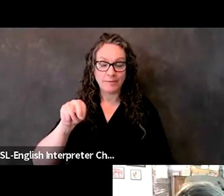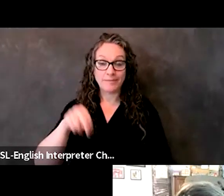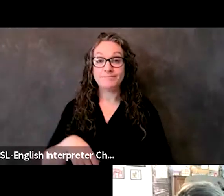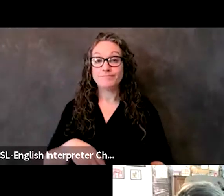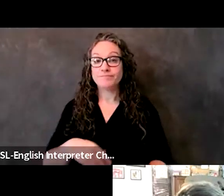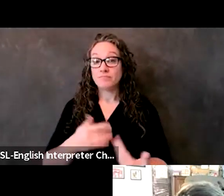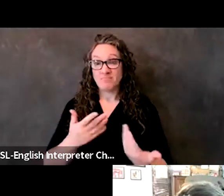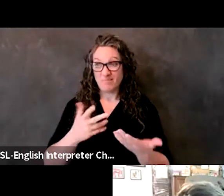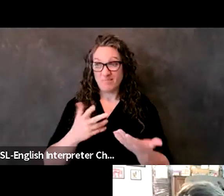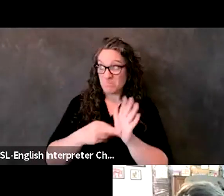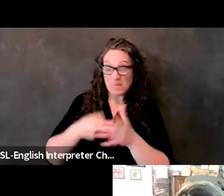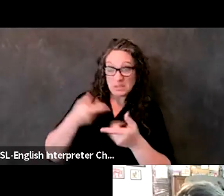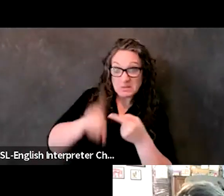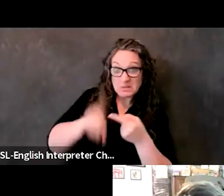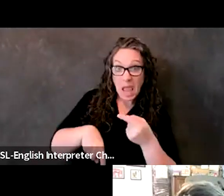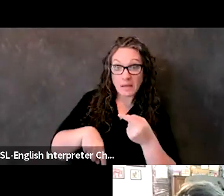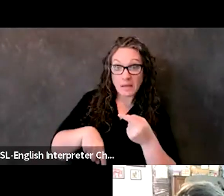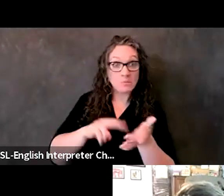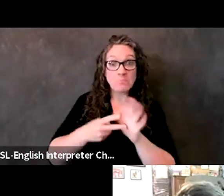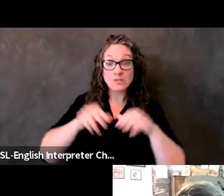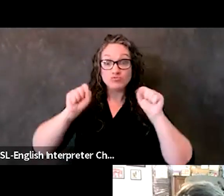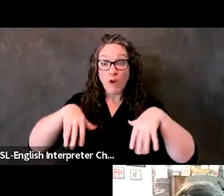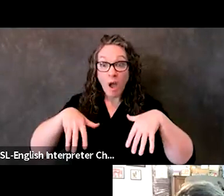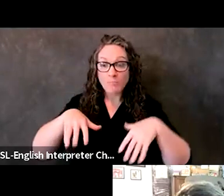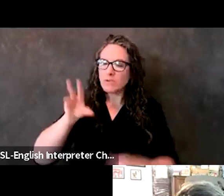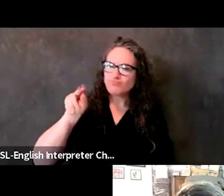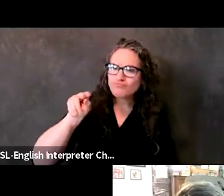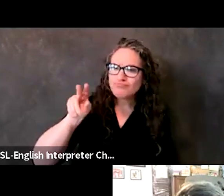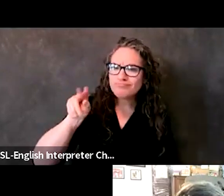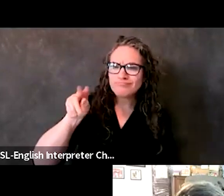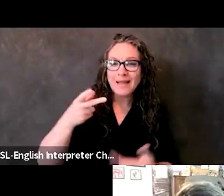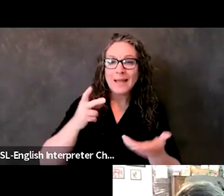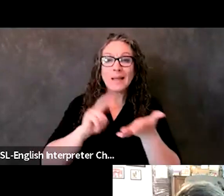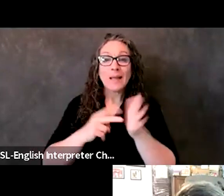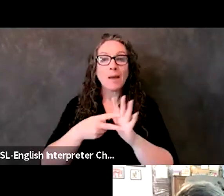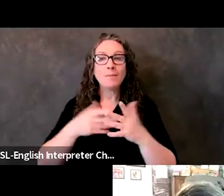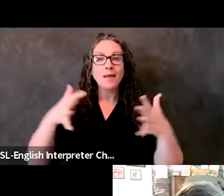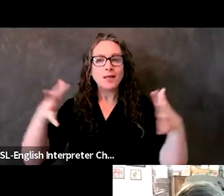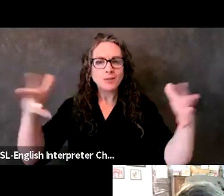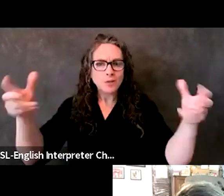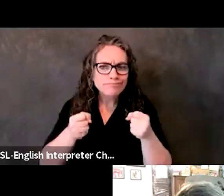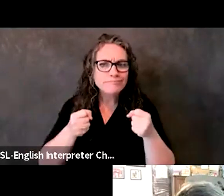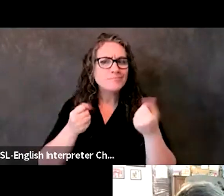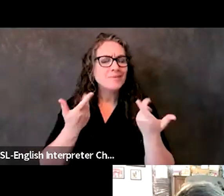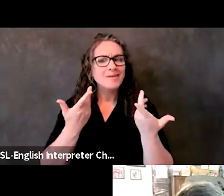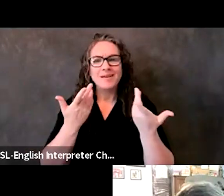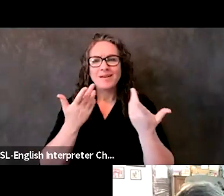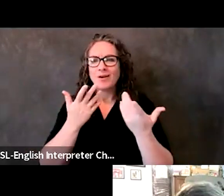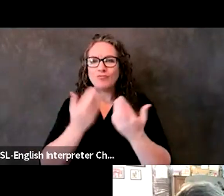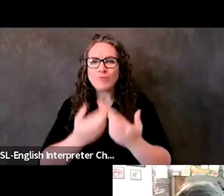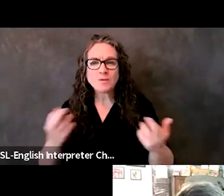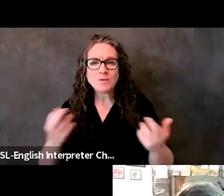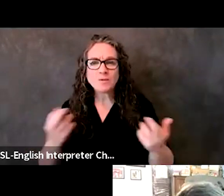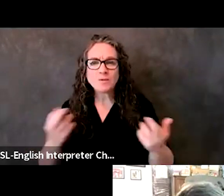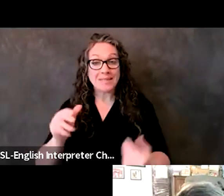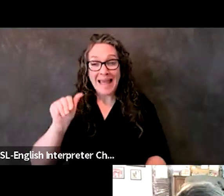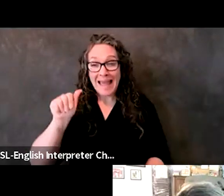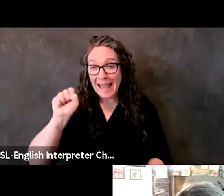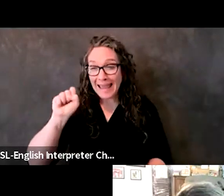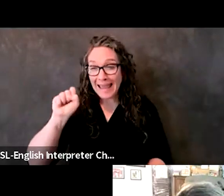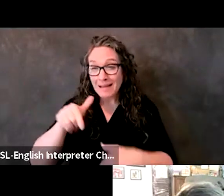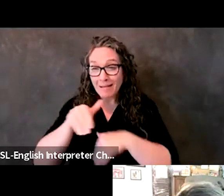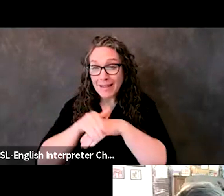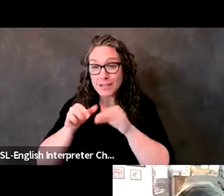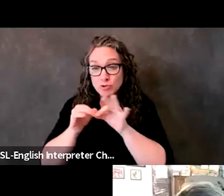comes to rate limiting resources, ASL interpreters, very difficult to come by, especially those that